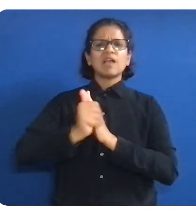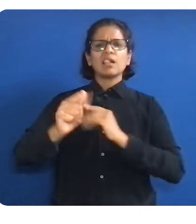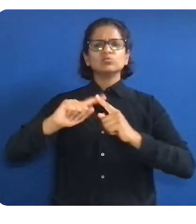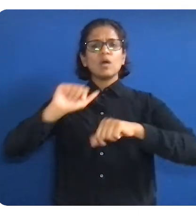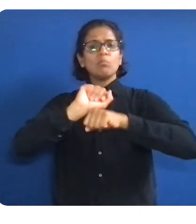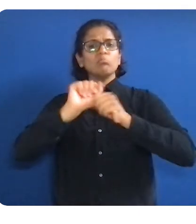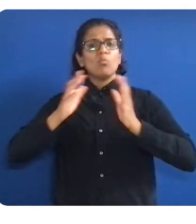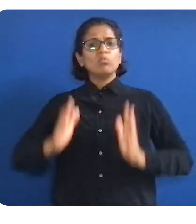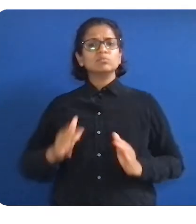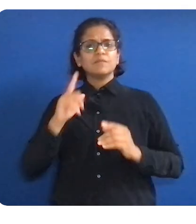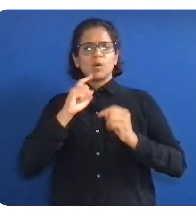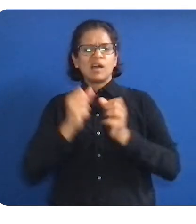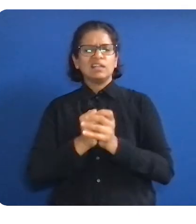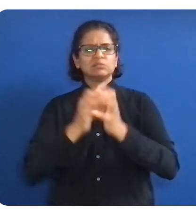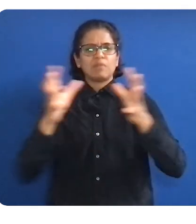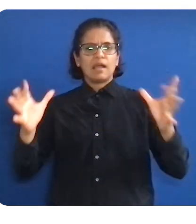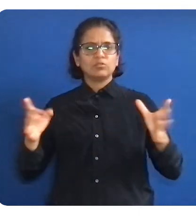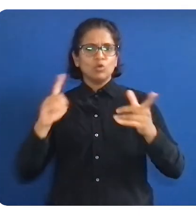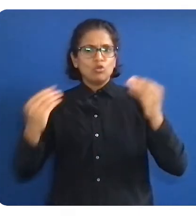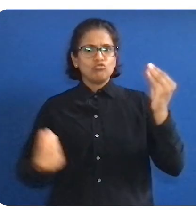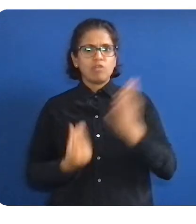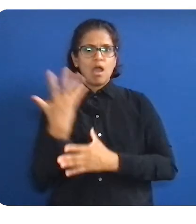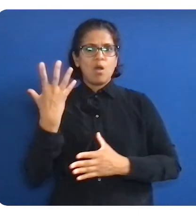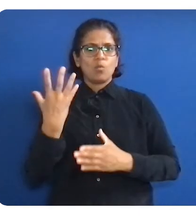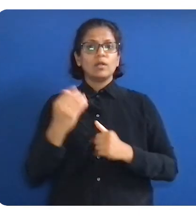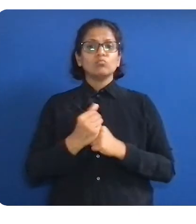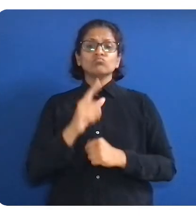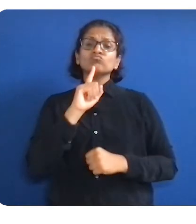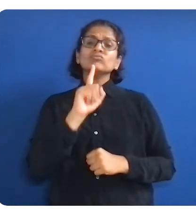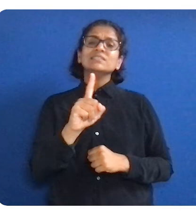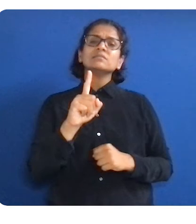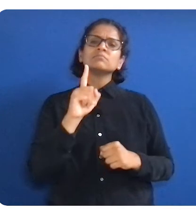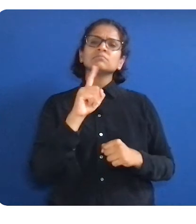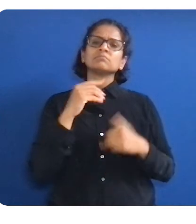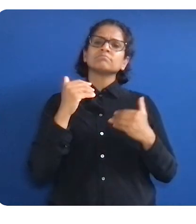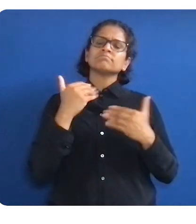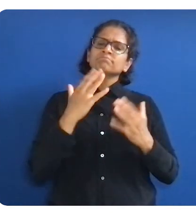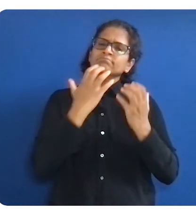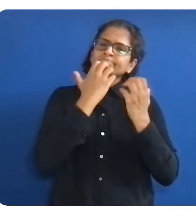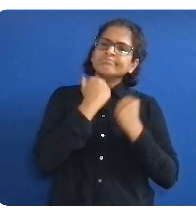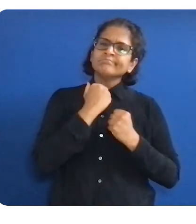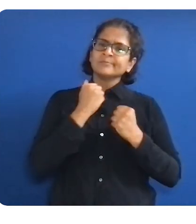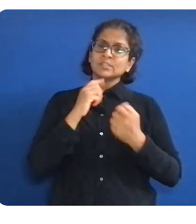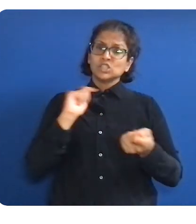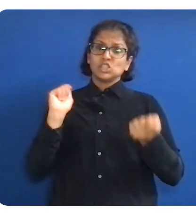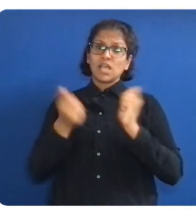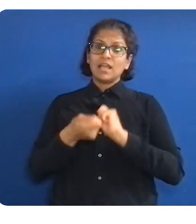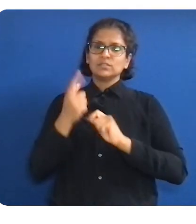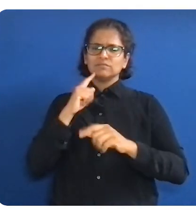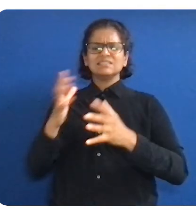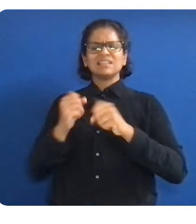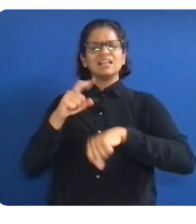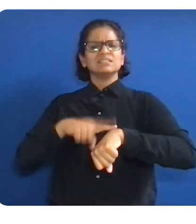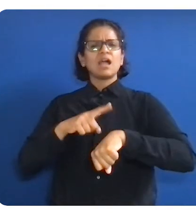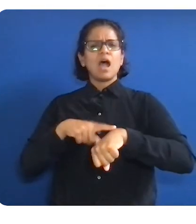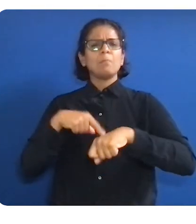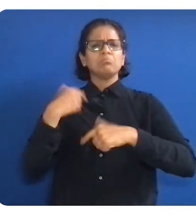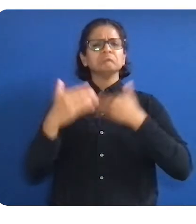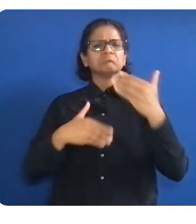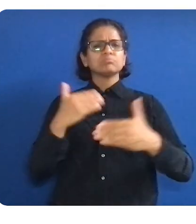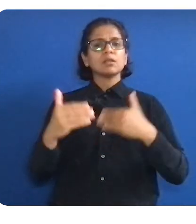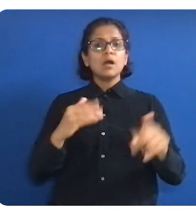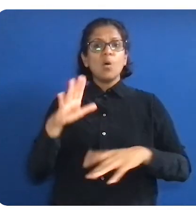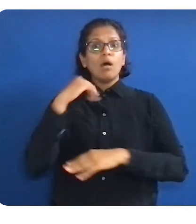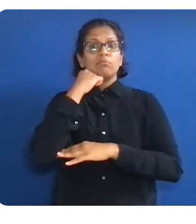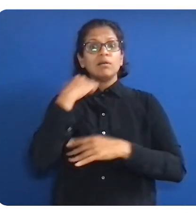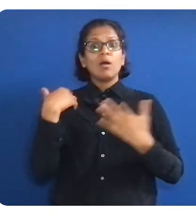to tech careers. This kind of dialogue can open minds and truly inspire change. I look forward to sharing